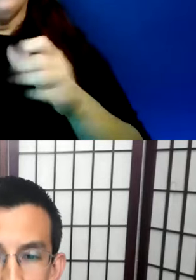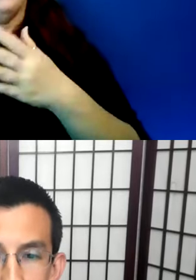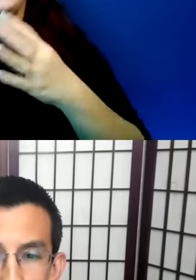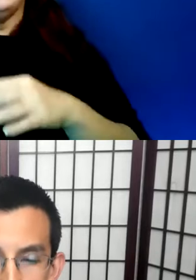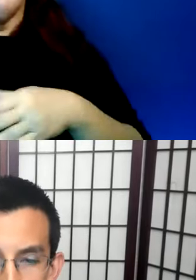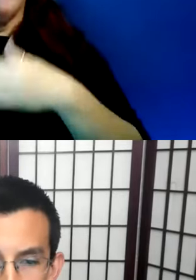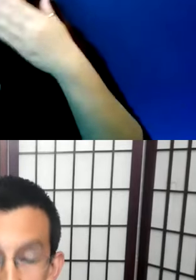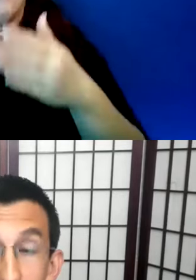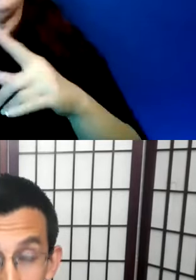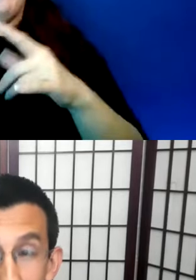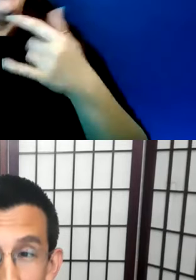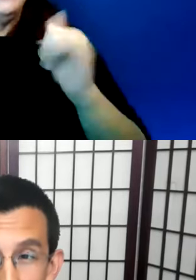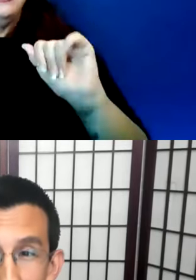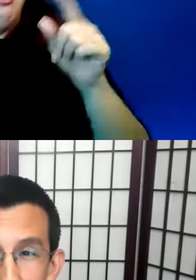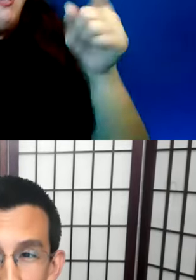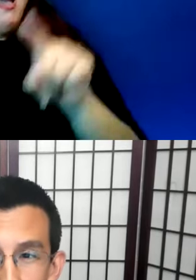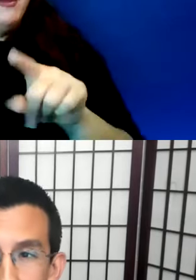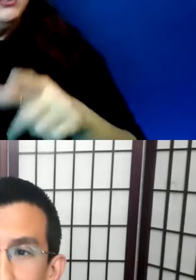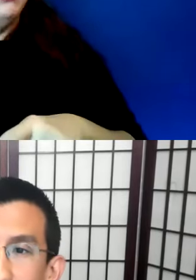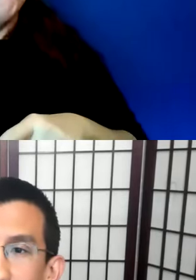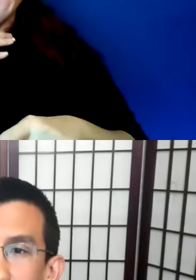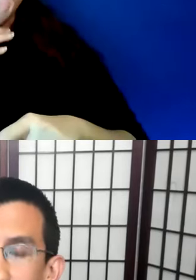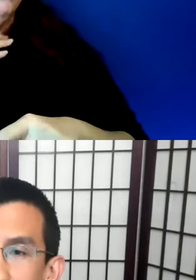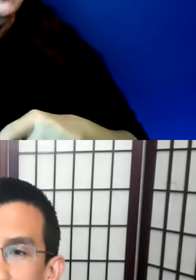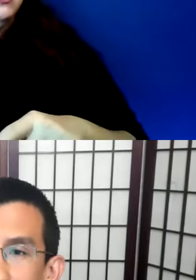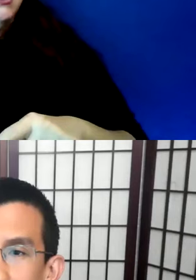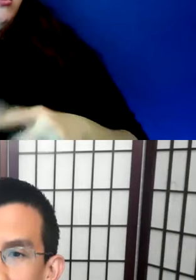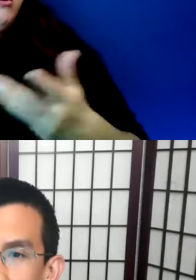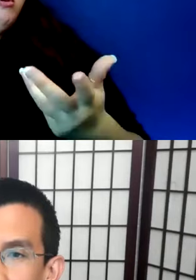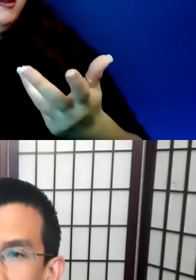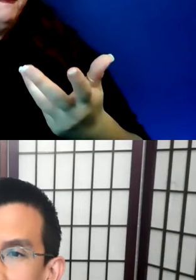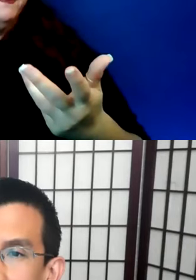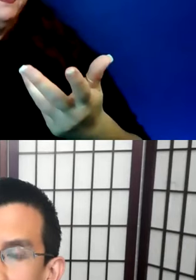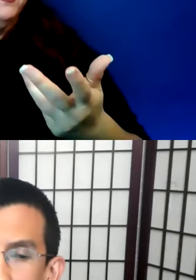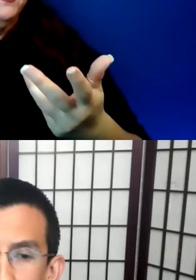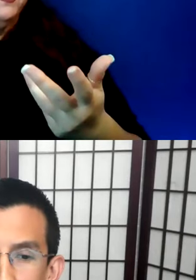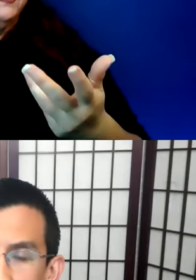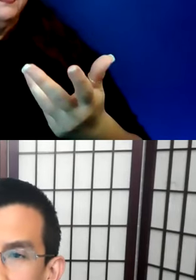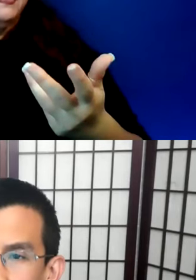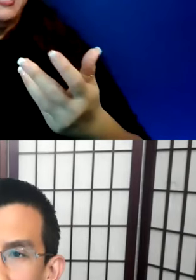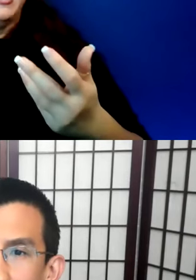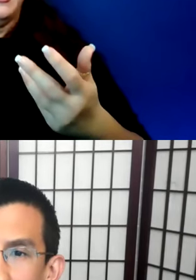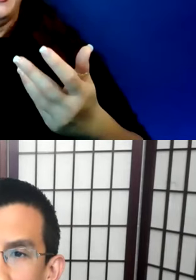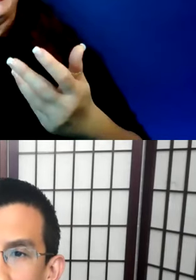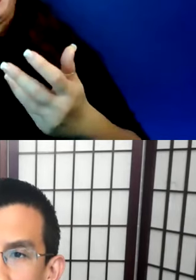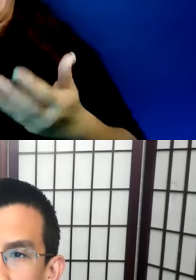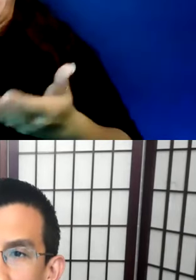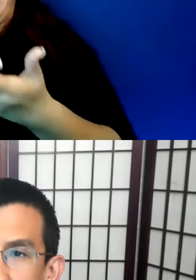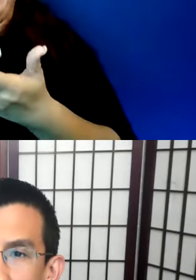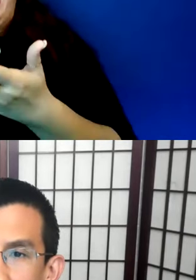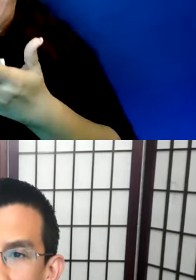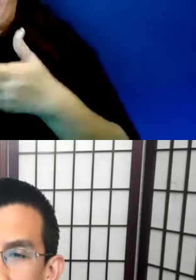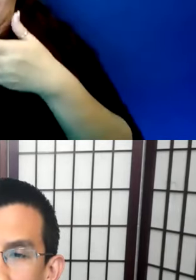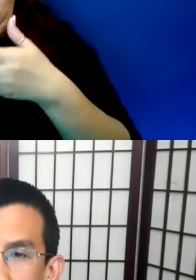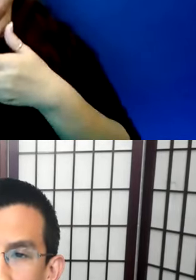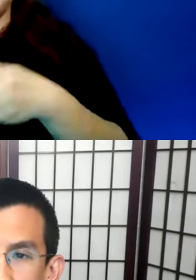a process that is still ongoing. So I'm curious if and or how capitalism, which could be seen as